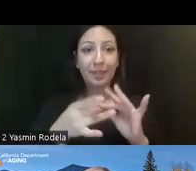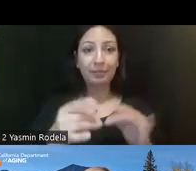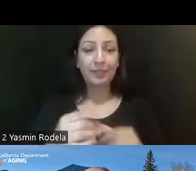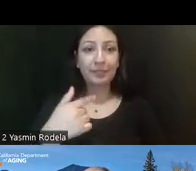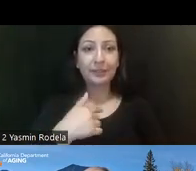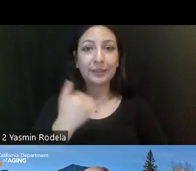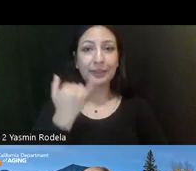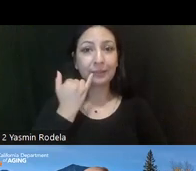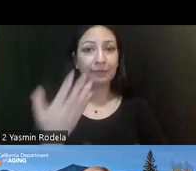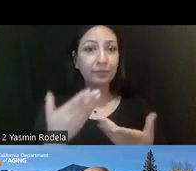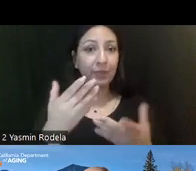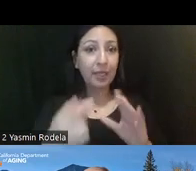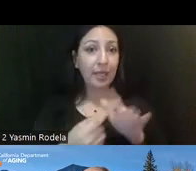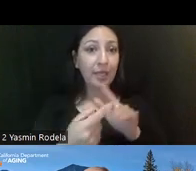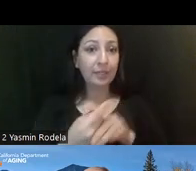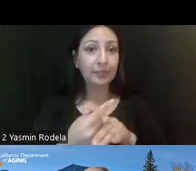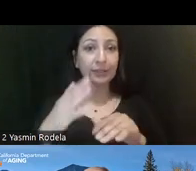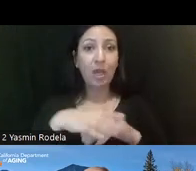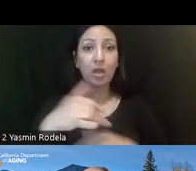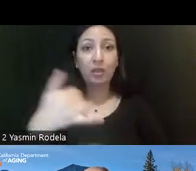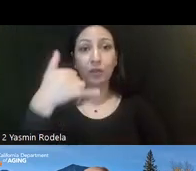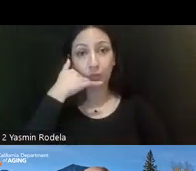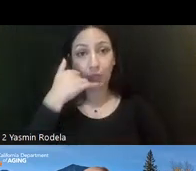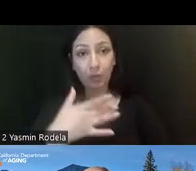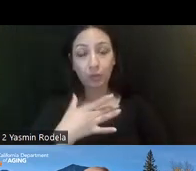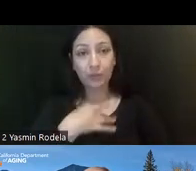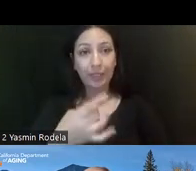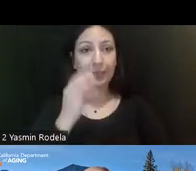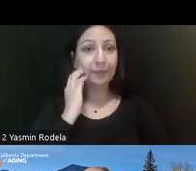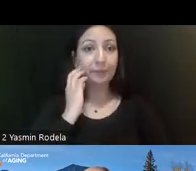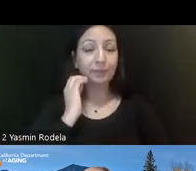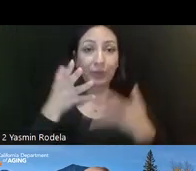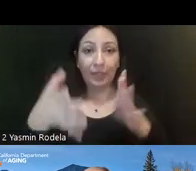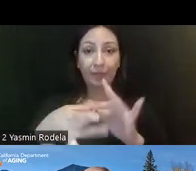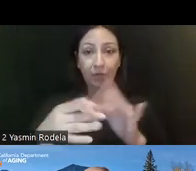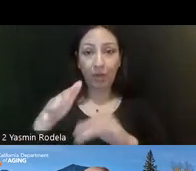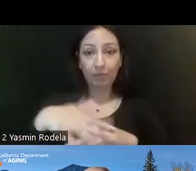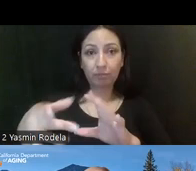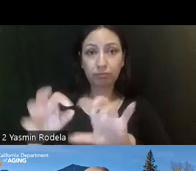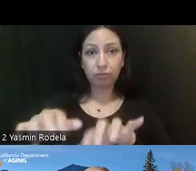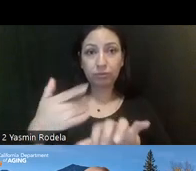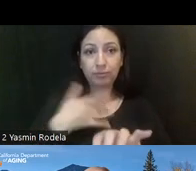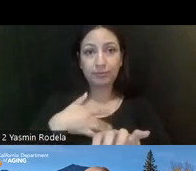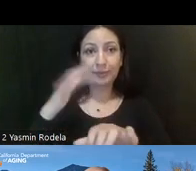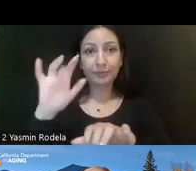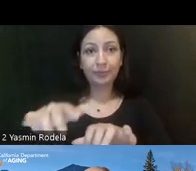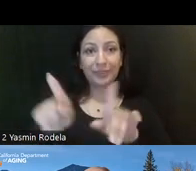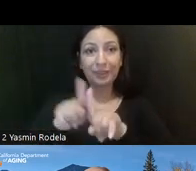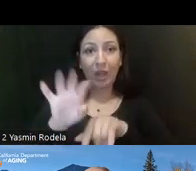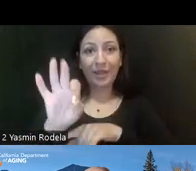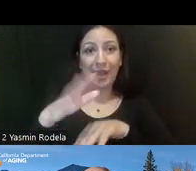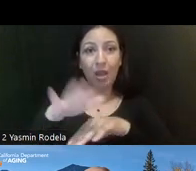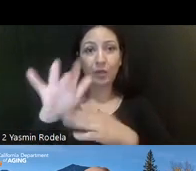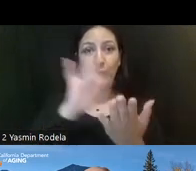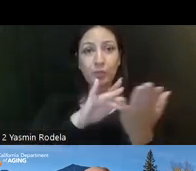If attendees on the phone would like to leave a comment, please press star 9 on your dial